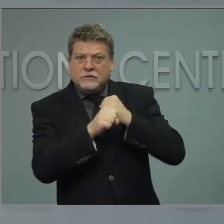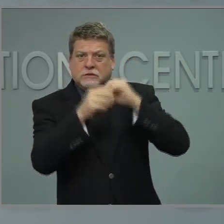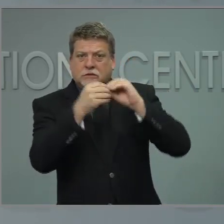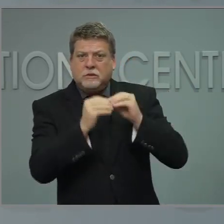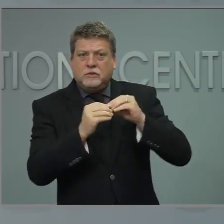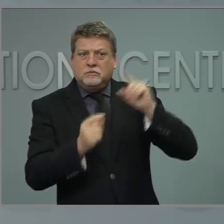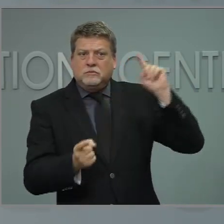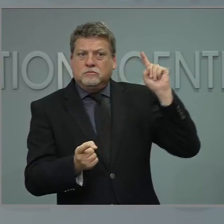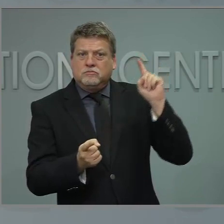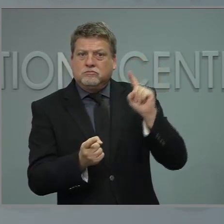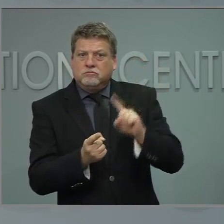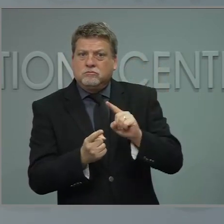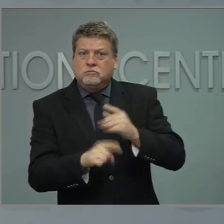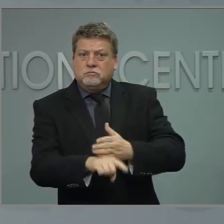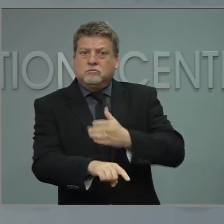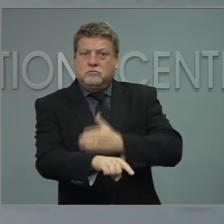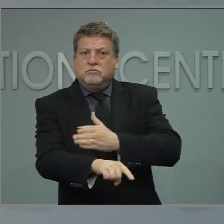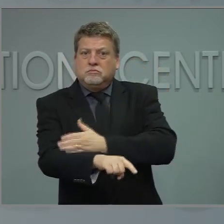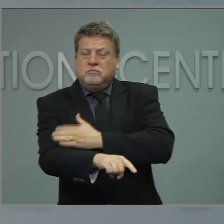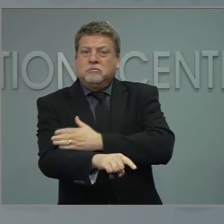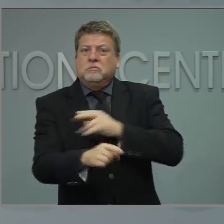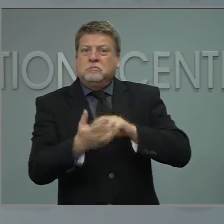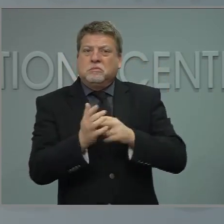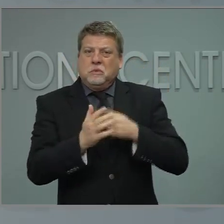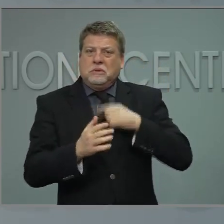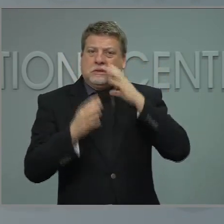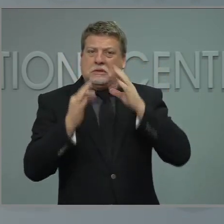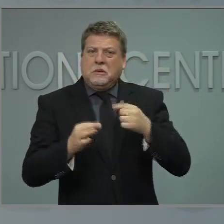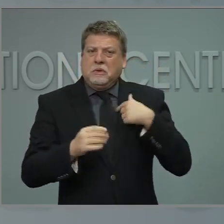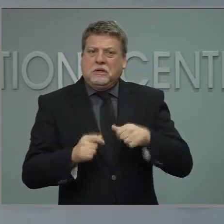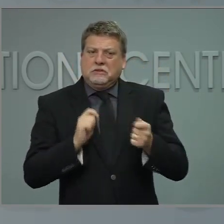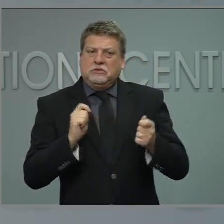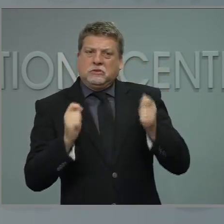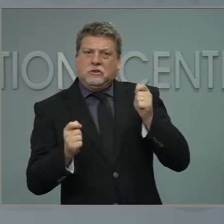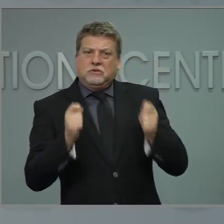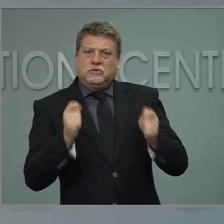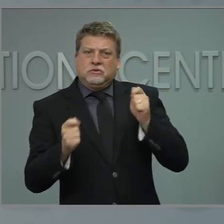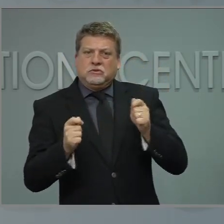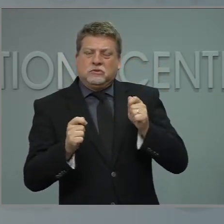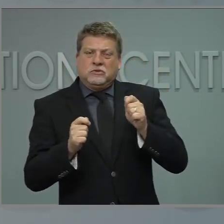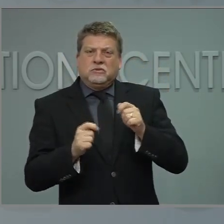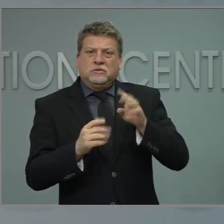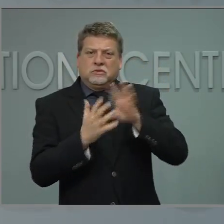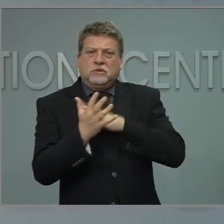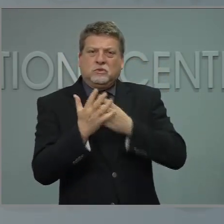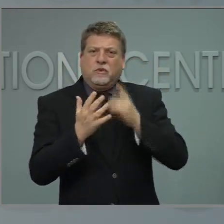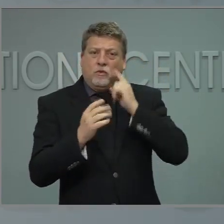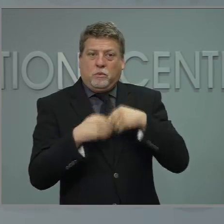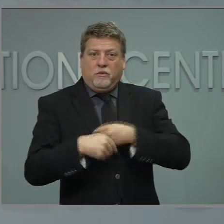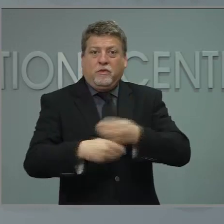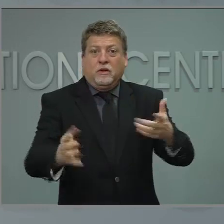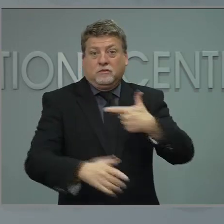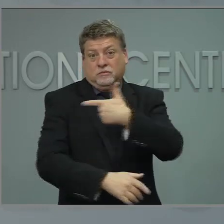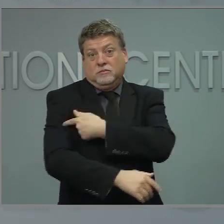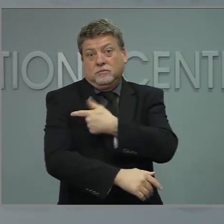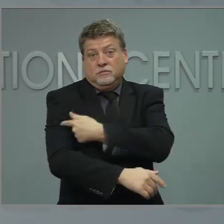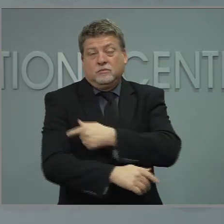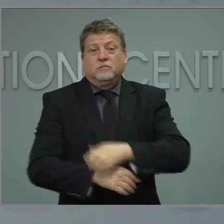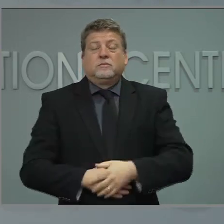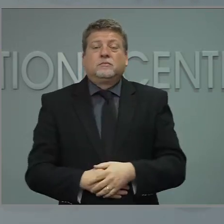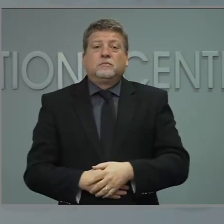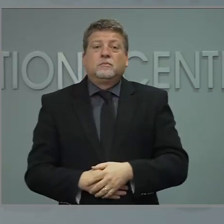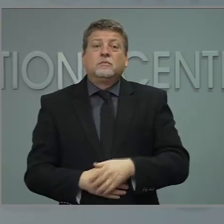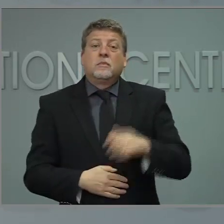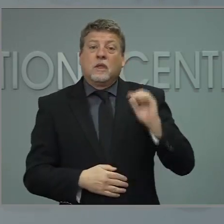maintaining strong safety protocols. We're focused on slowing the spread of this virus while continuing to move the economy